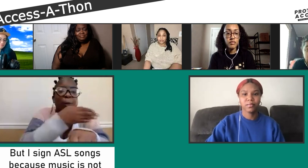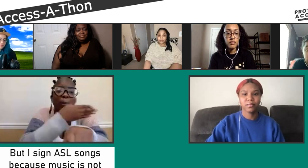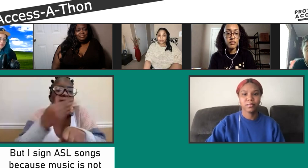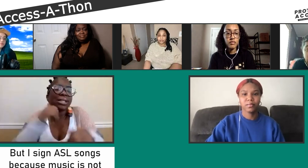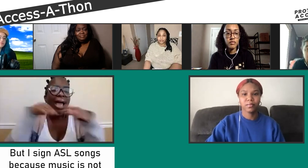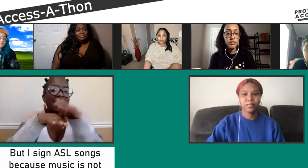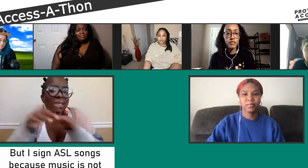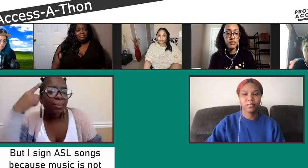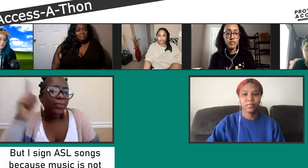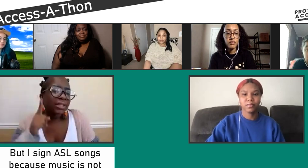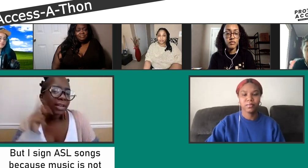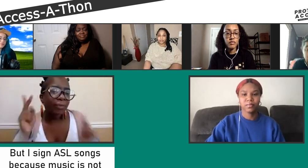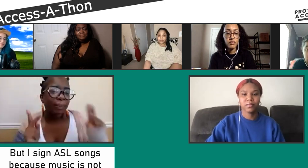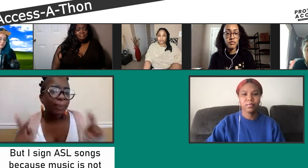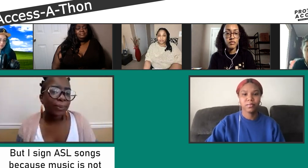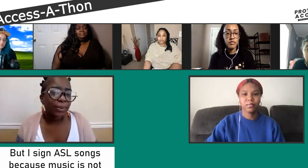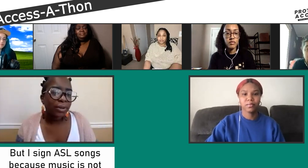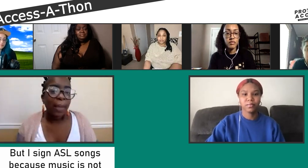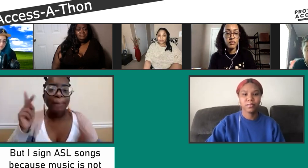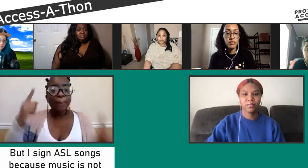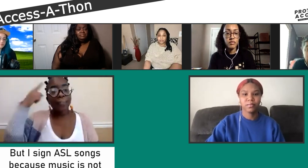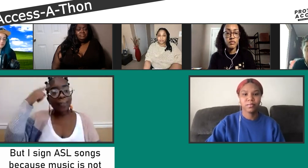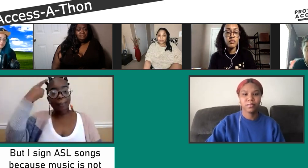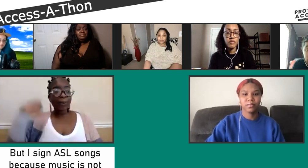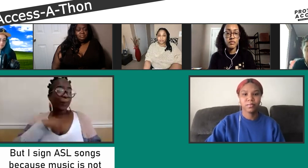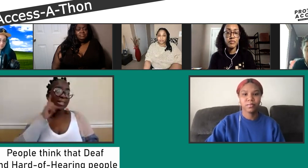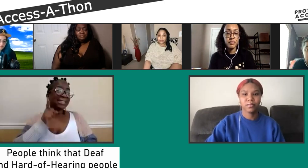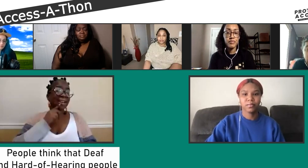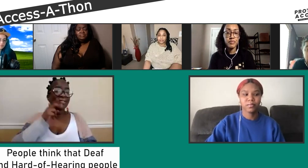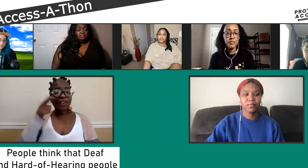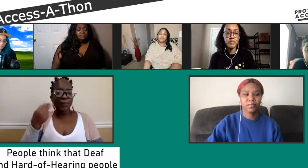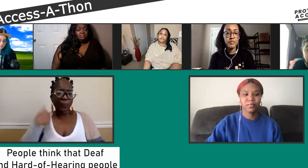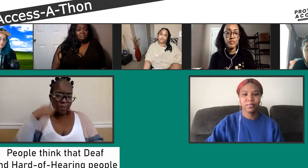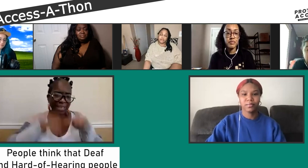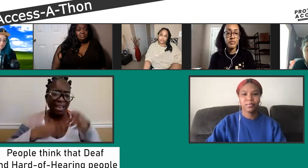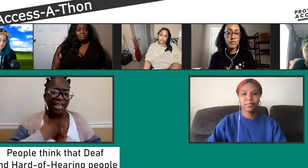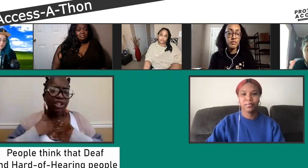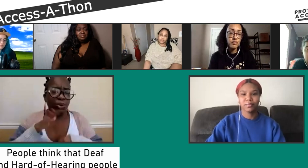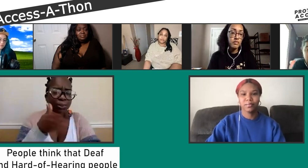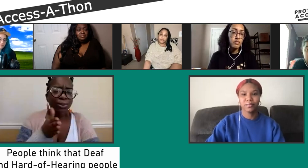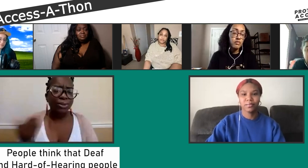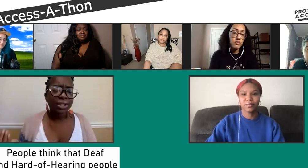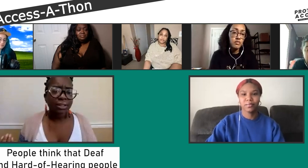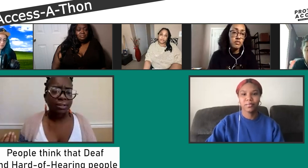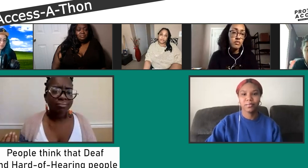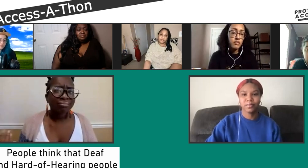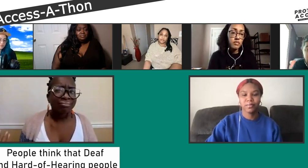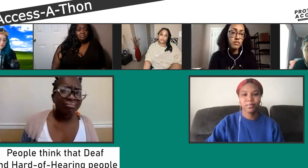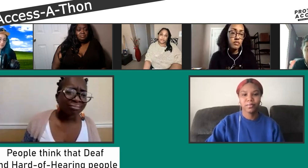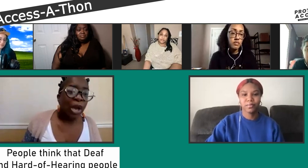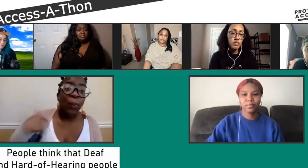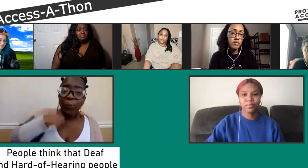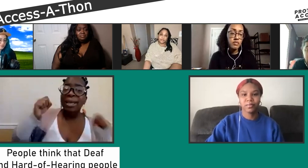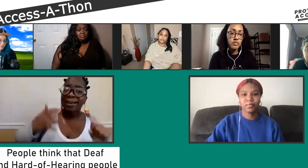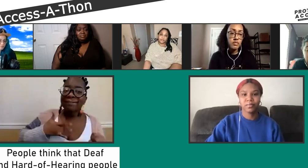why I'm signing these songs is because these signs are not accessible for deaf people, and so at the same time, these deaf people and hard of